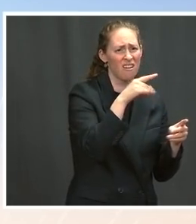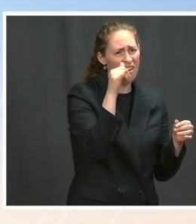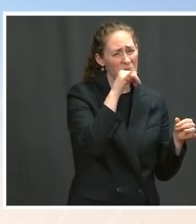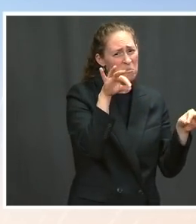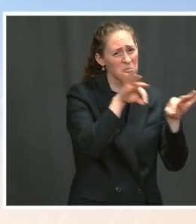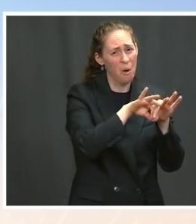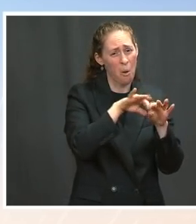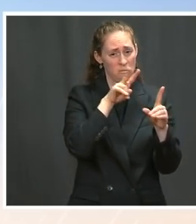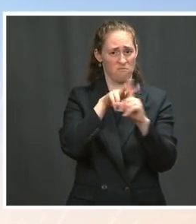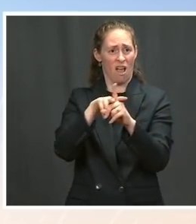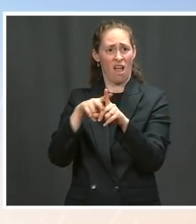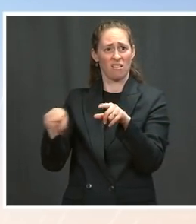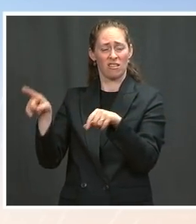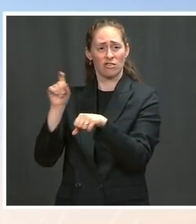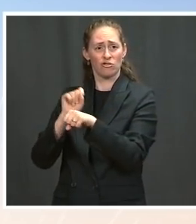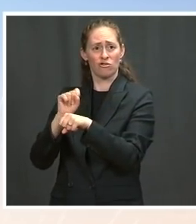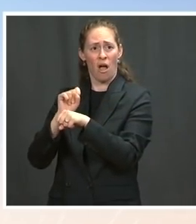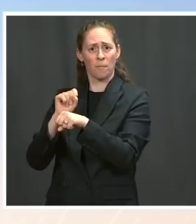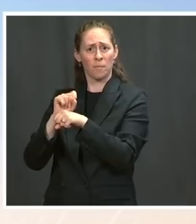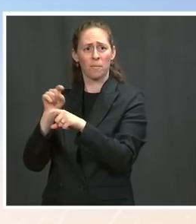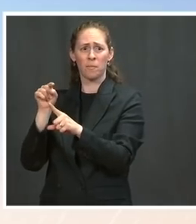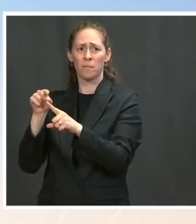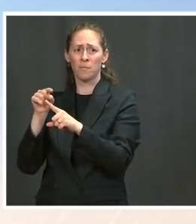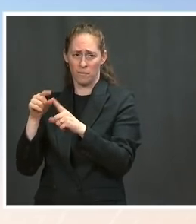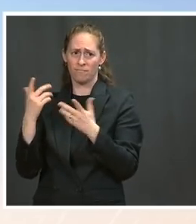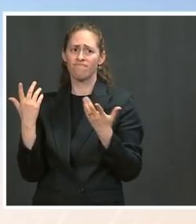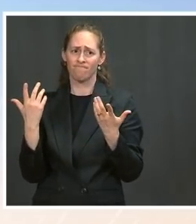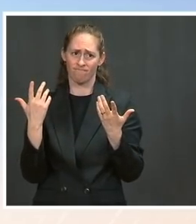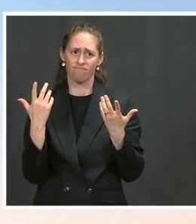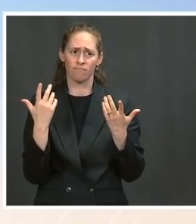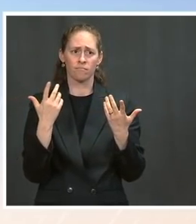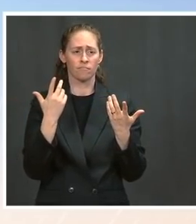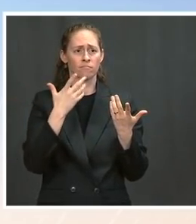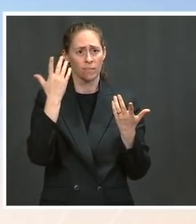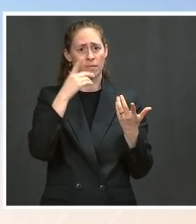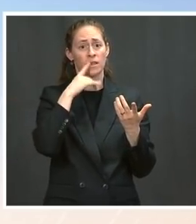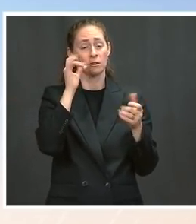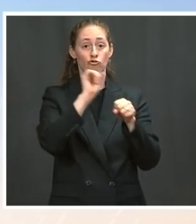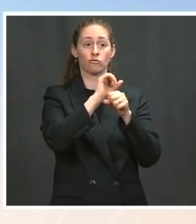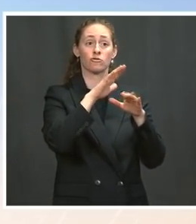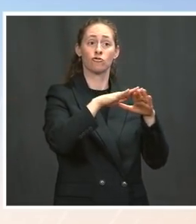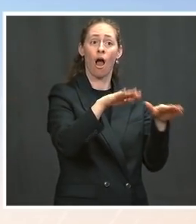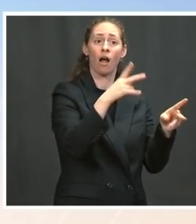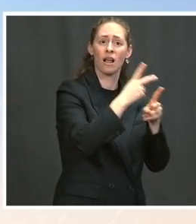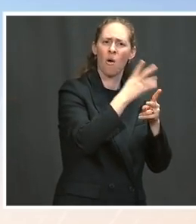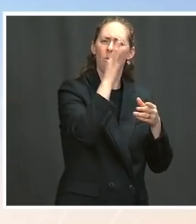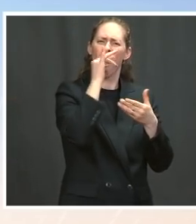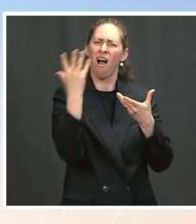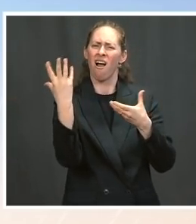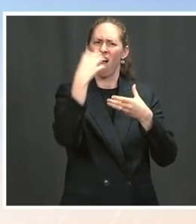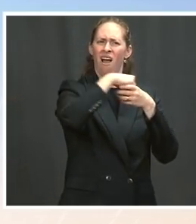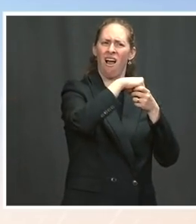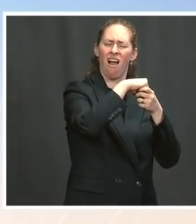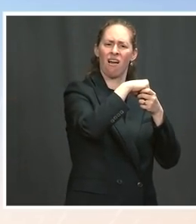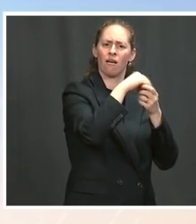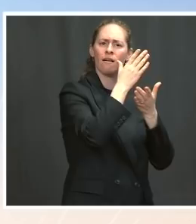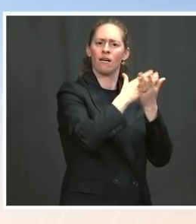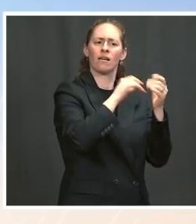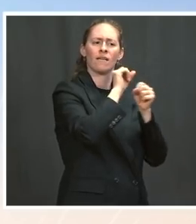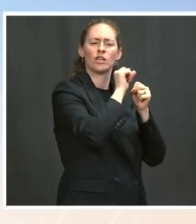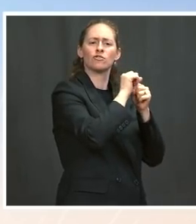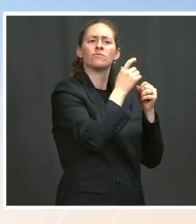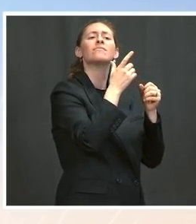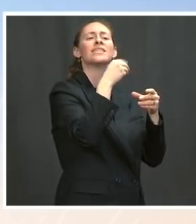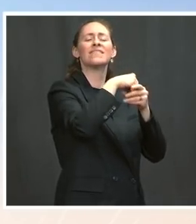part of the infrastructure plan? Should it have actually been included in the first? Should it be an even higher priority? Ms. Well, first, the child